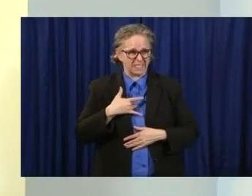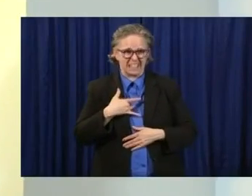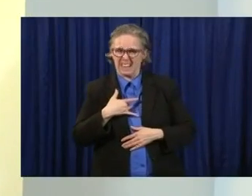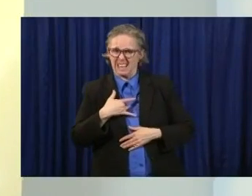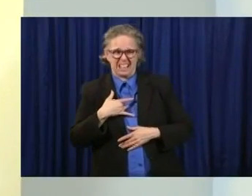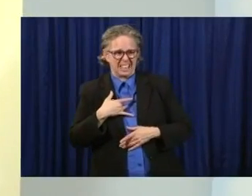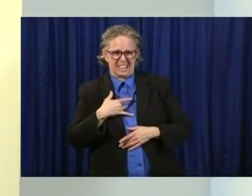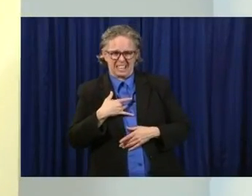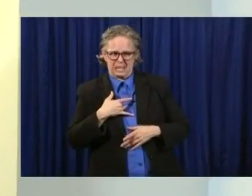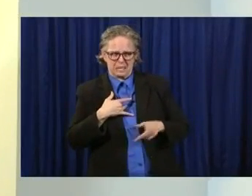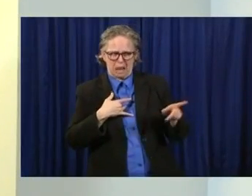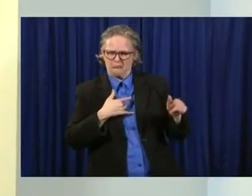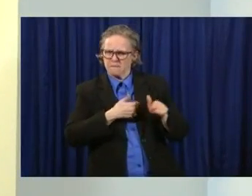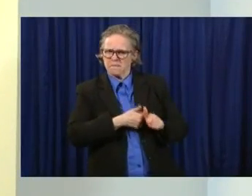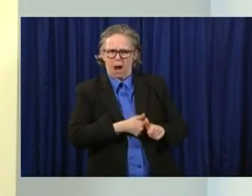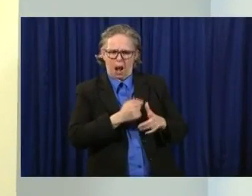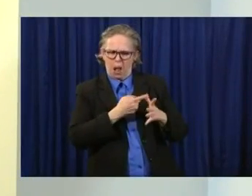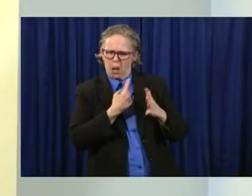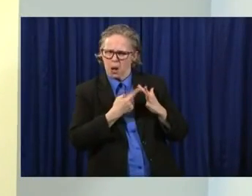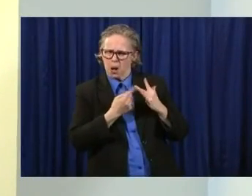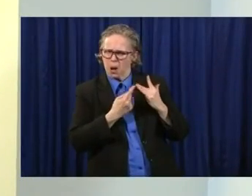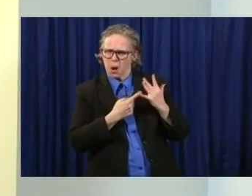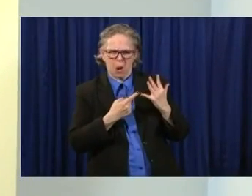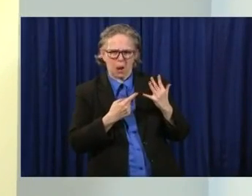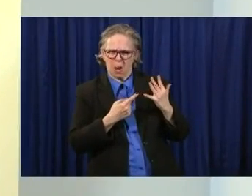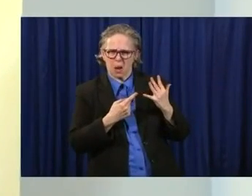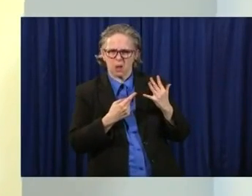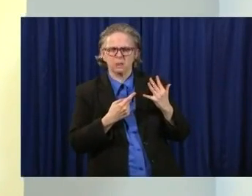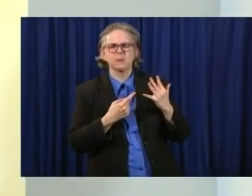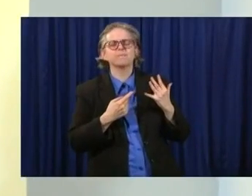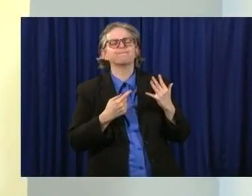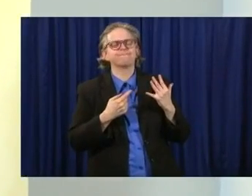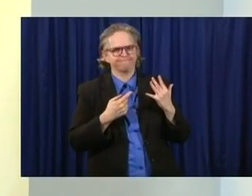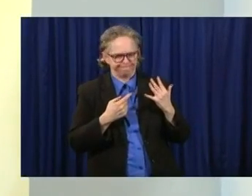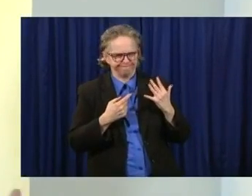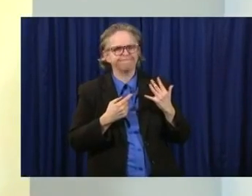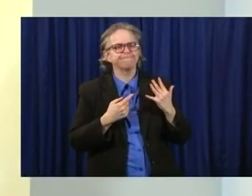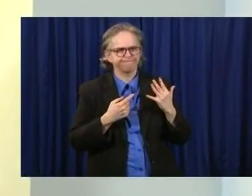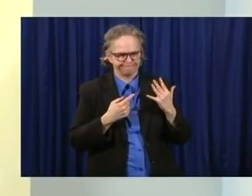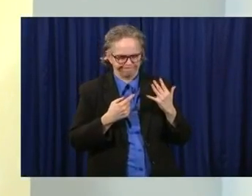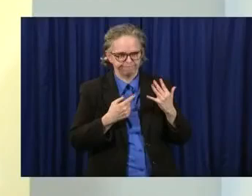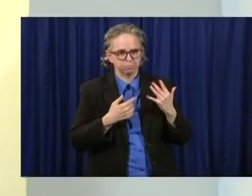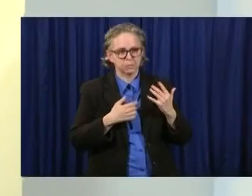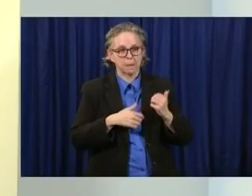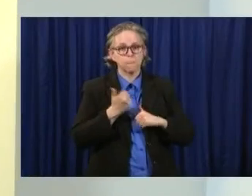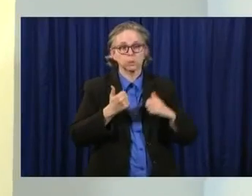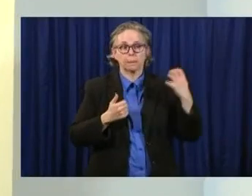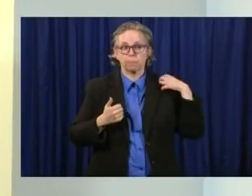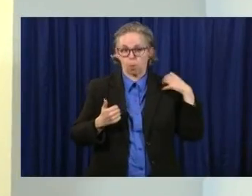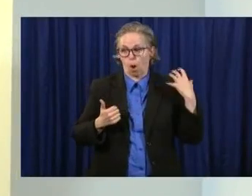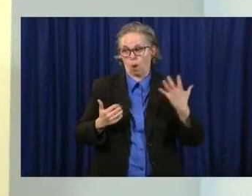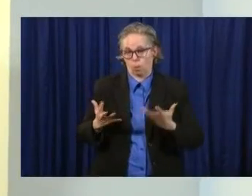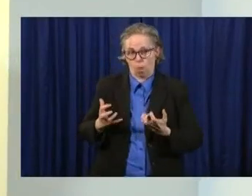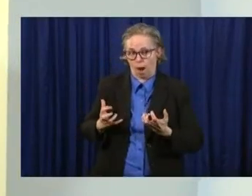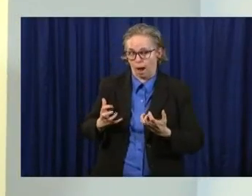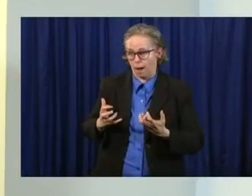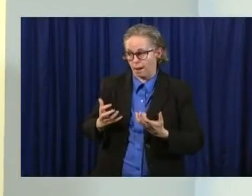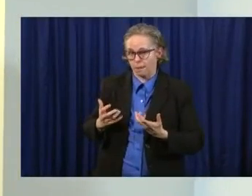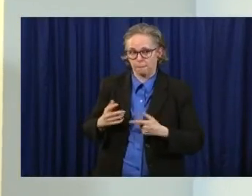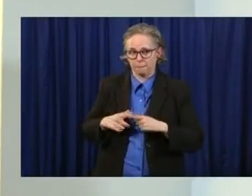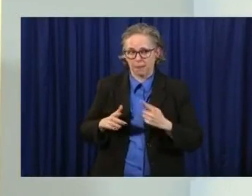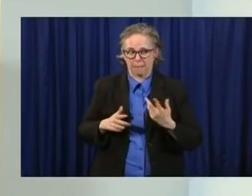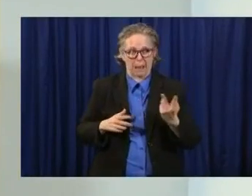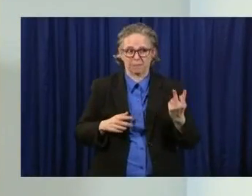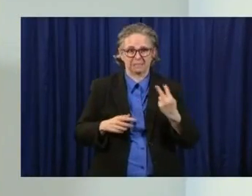appropriately, the first, because most cases the employers want to do the right thing, but if you have a number of employees, maybe not every